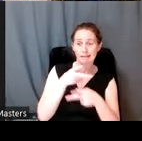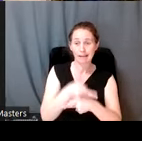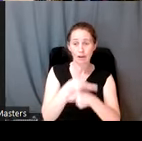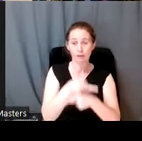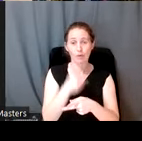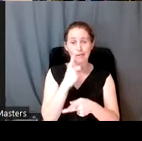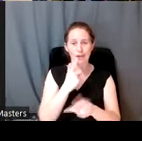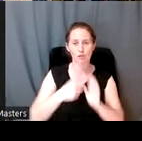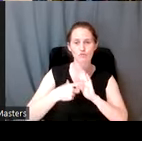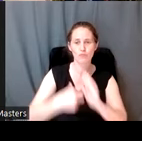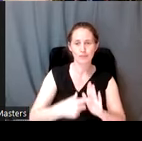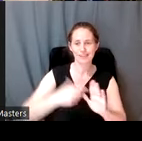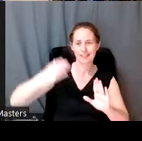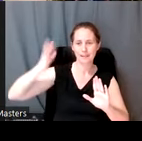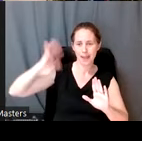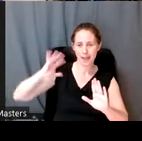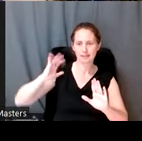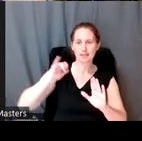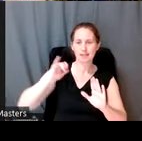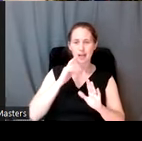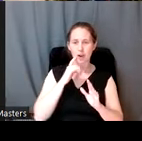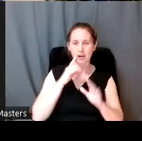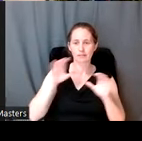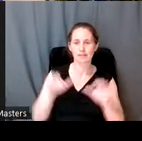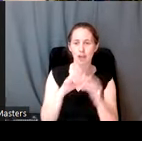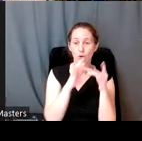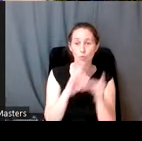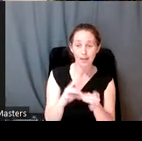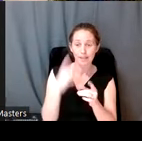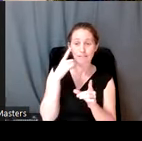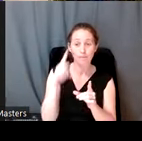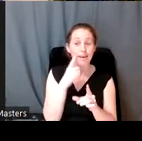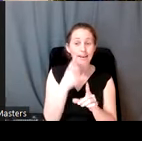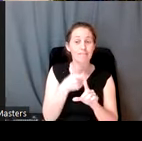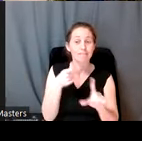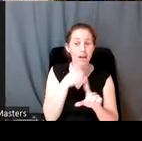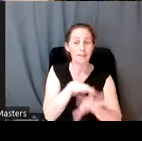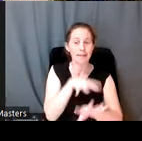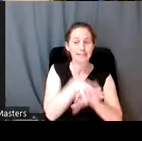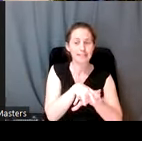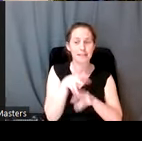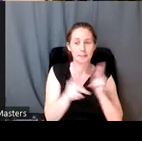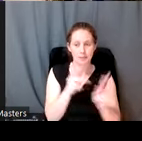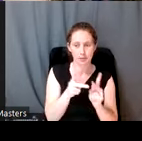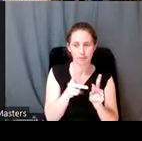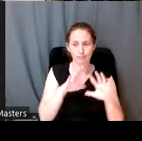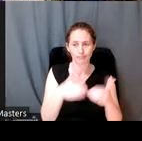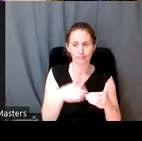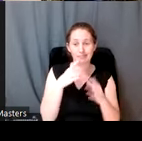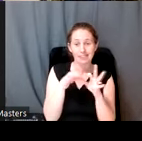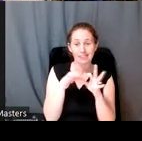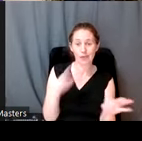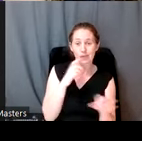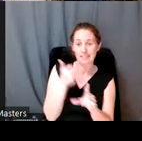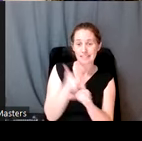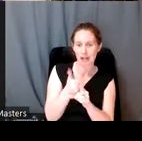caring for, and representing the past that are conducted with, for, and by Indigenous peoples. In the language of